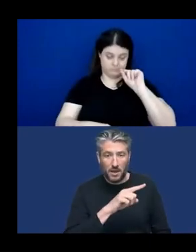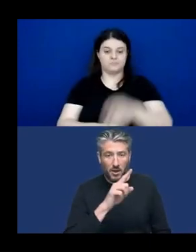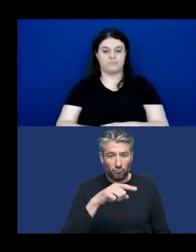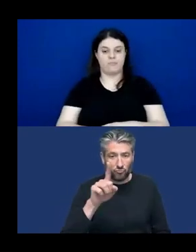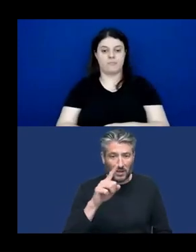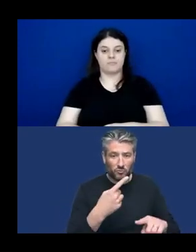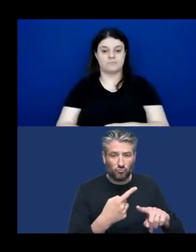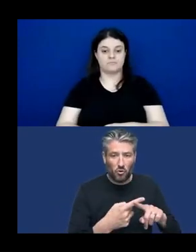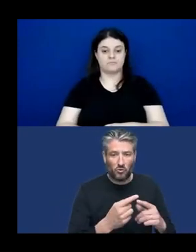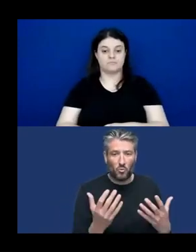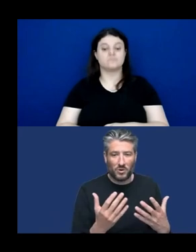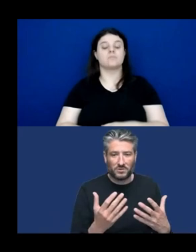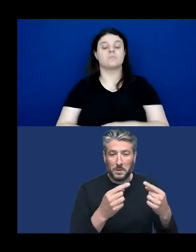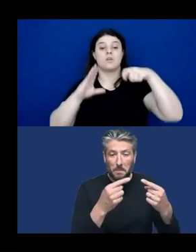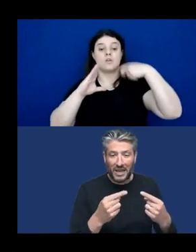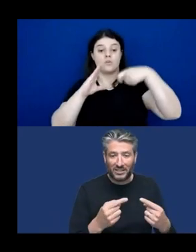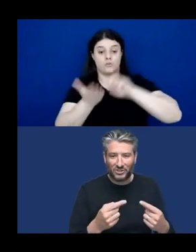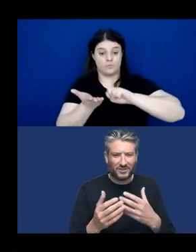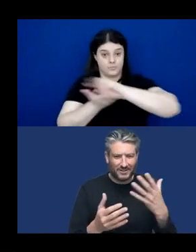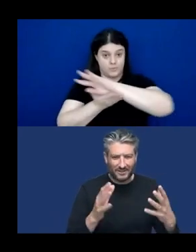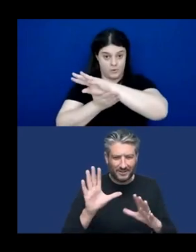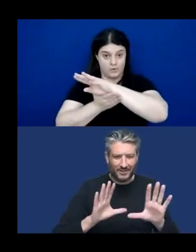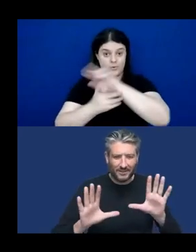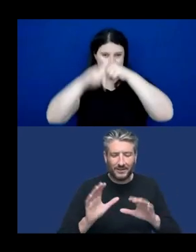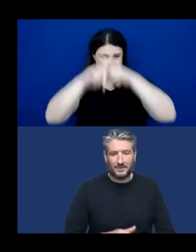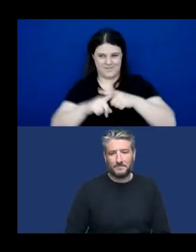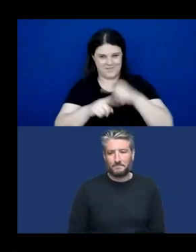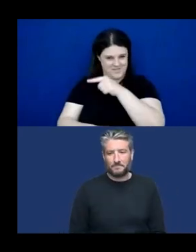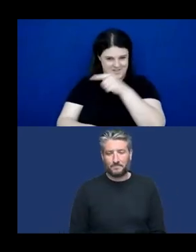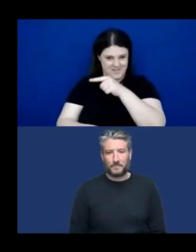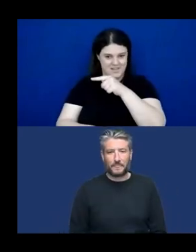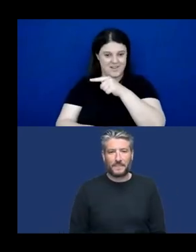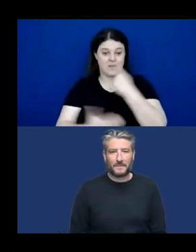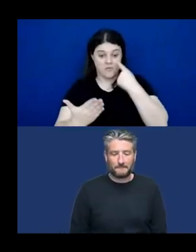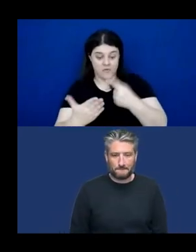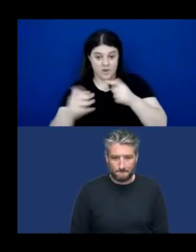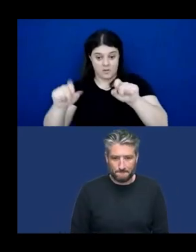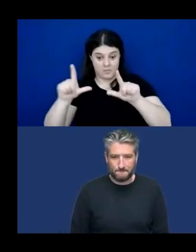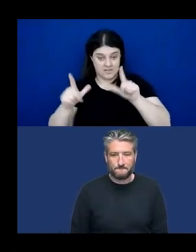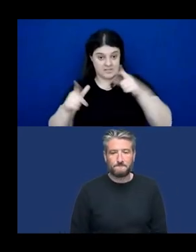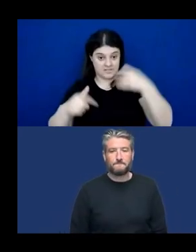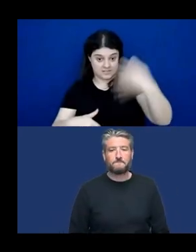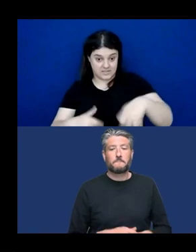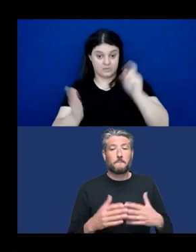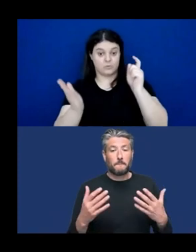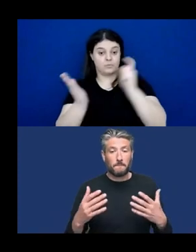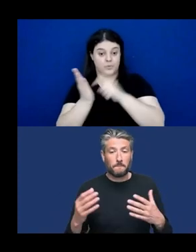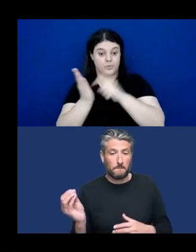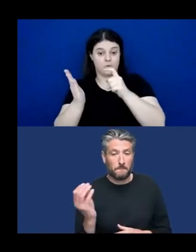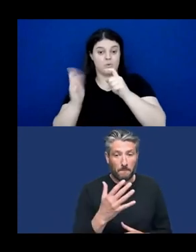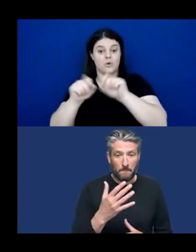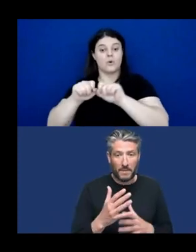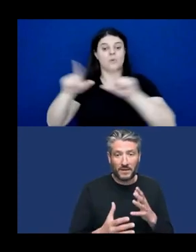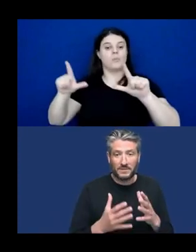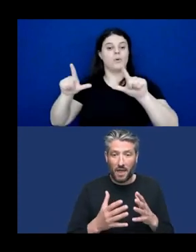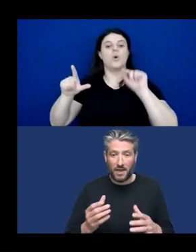The video gets sent to the opponent who matches it to the correct square, thus unlocking the square to reveal whether there is a ship hidden